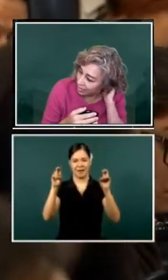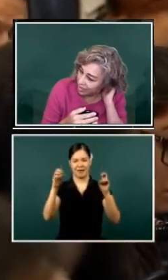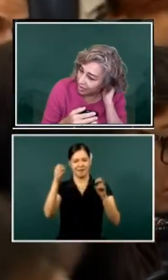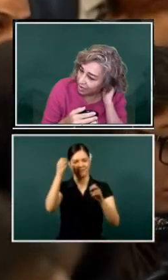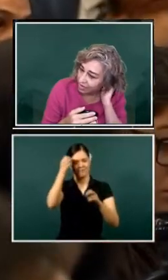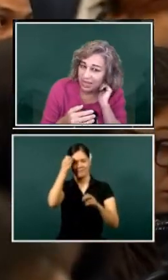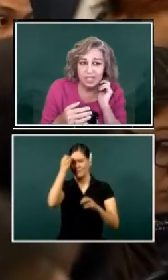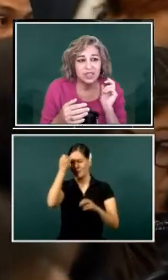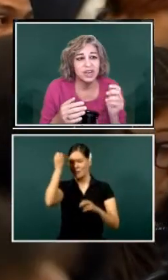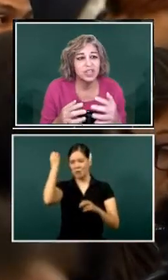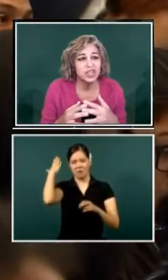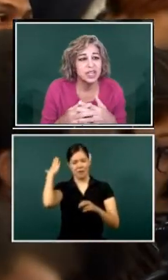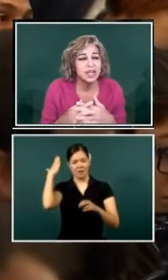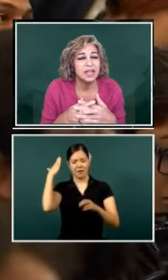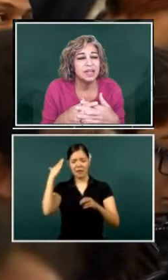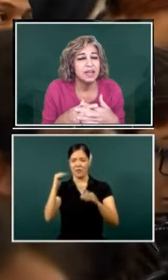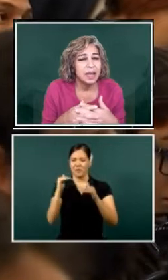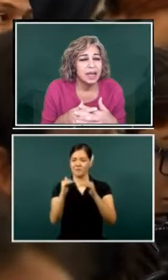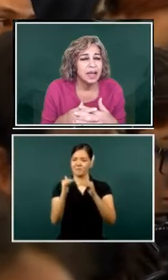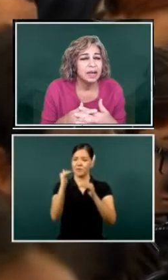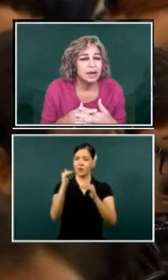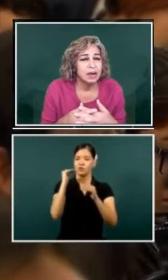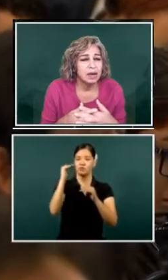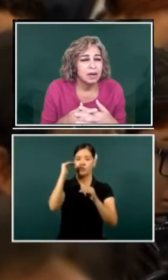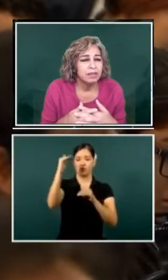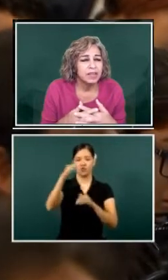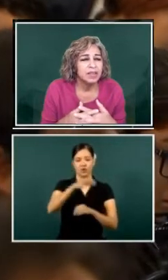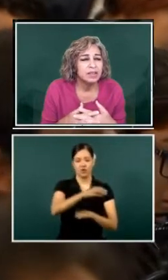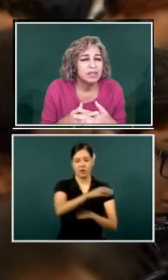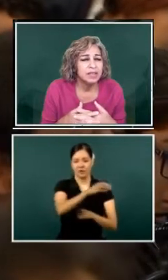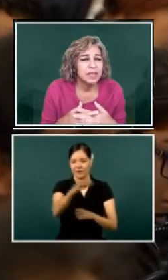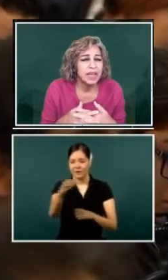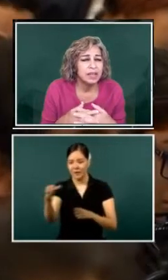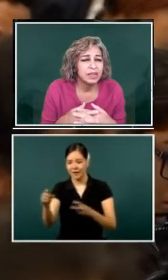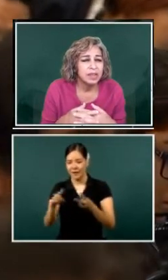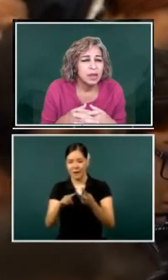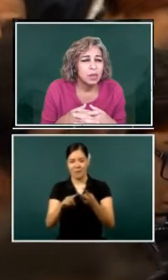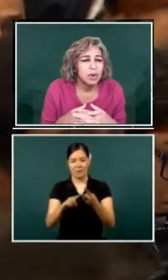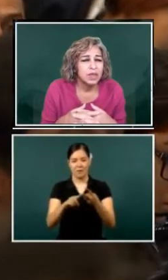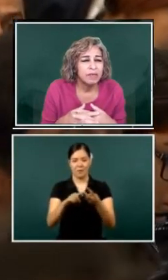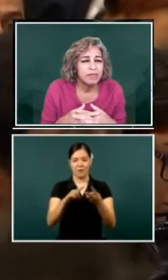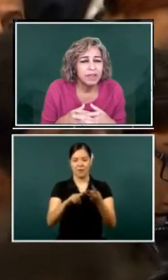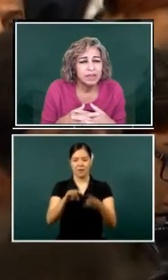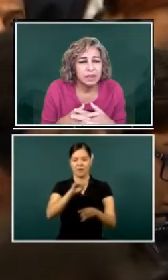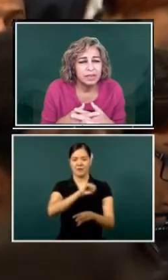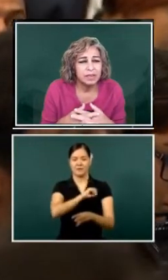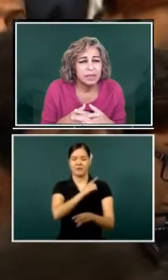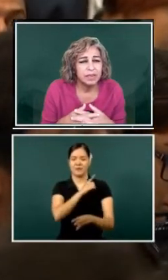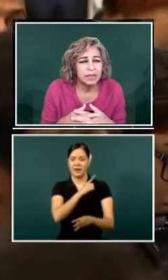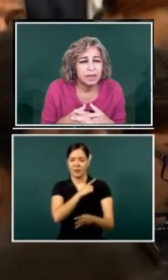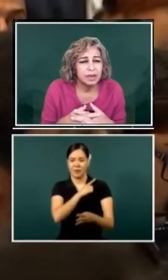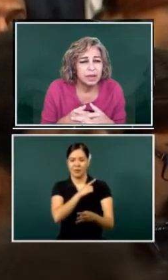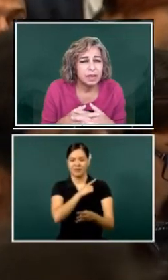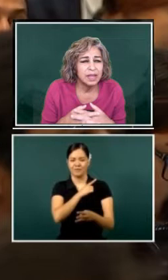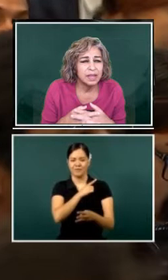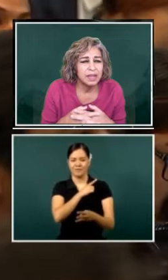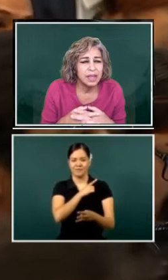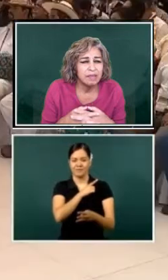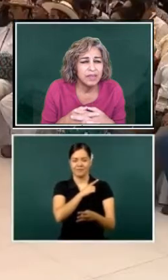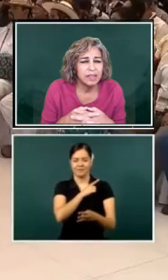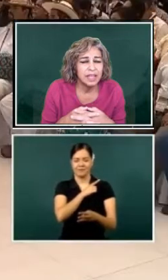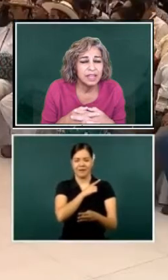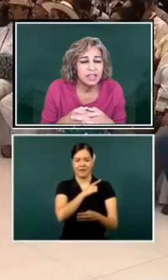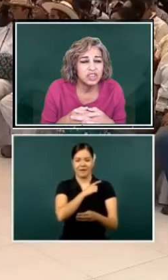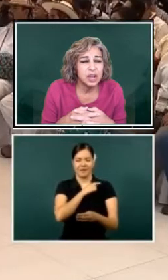the area of construction and, and fields and help where they felt, that